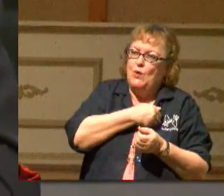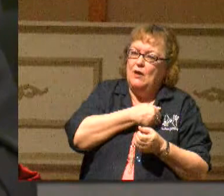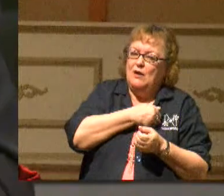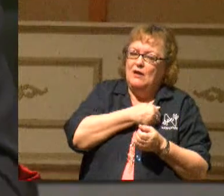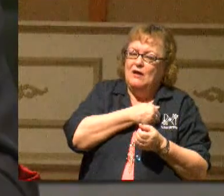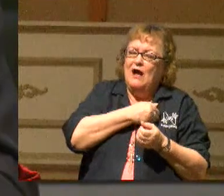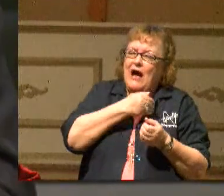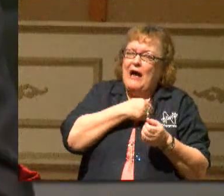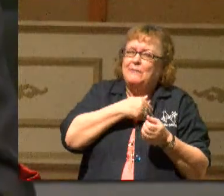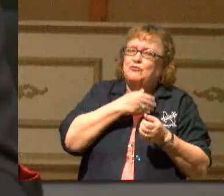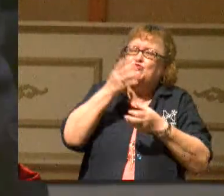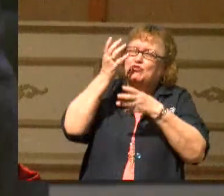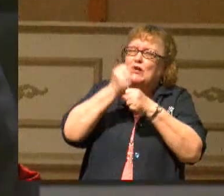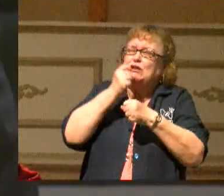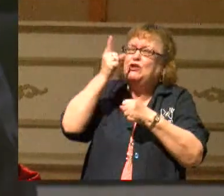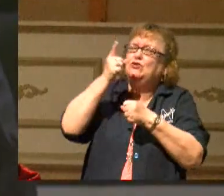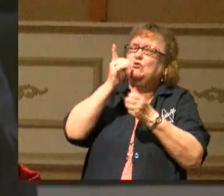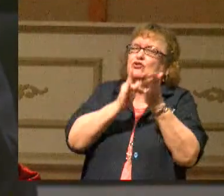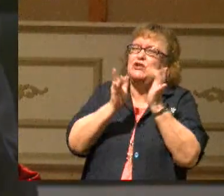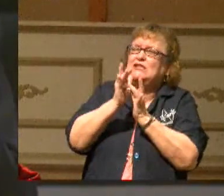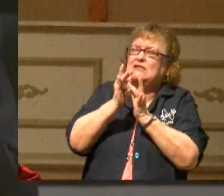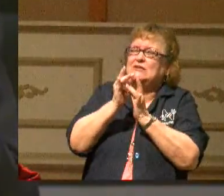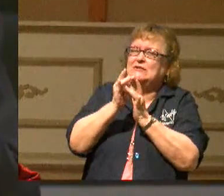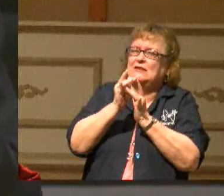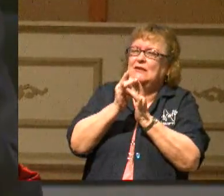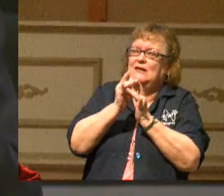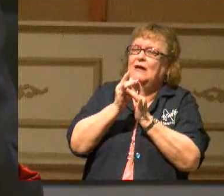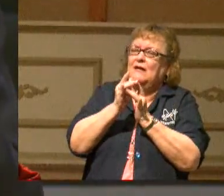I'm trusting you, Jesus, to take me to heaven one day.